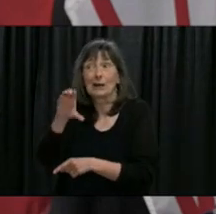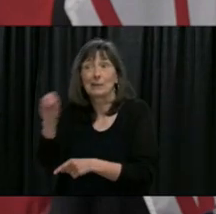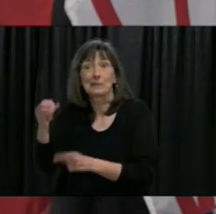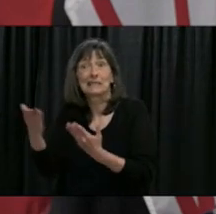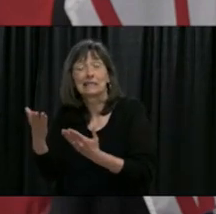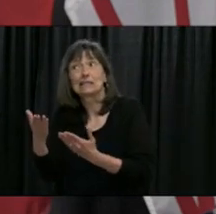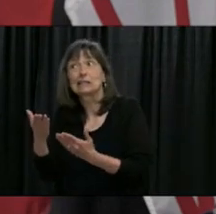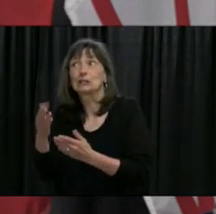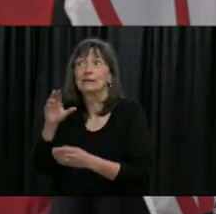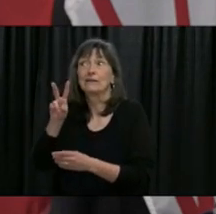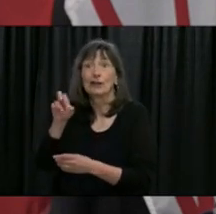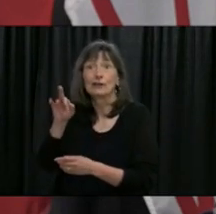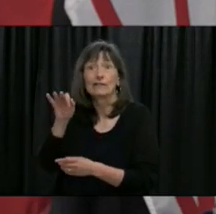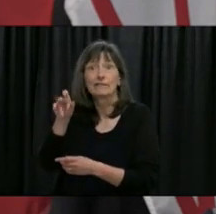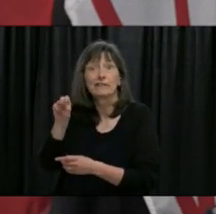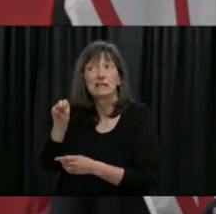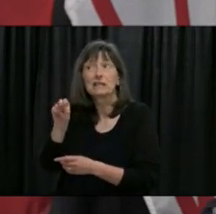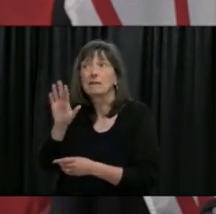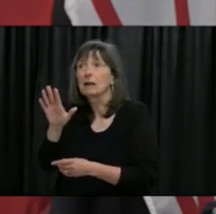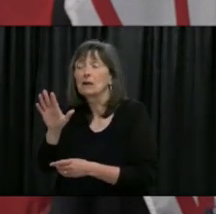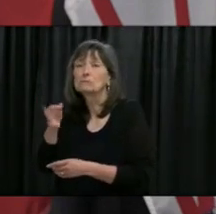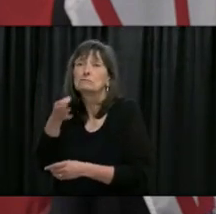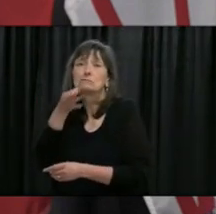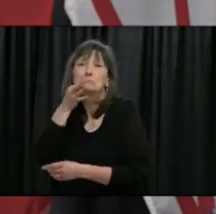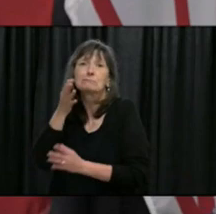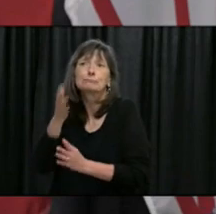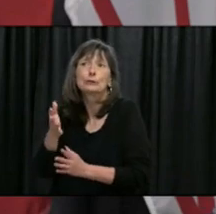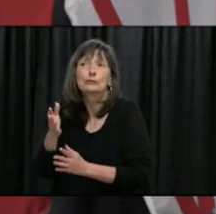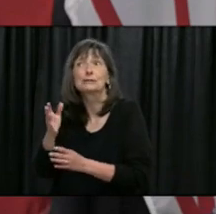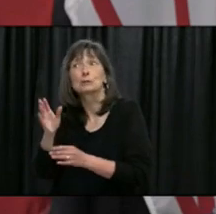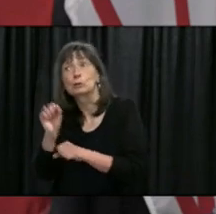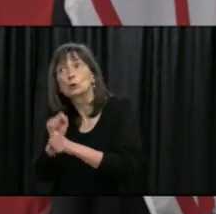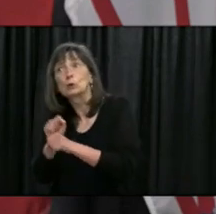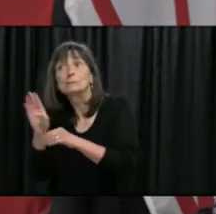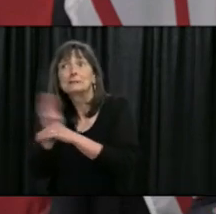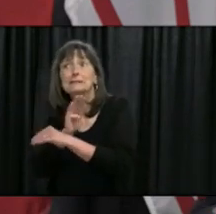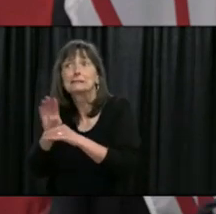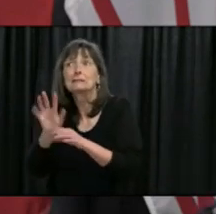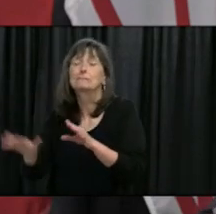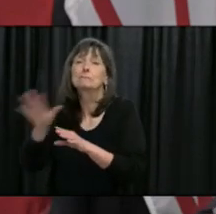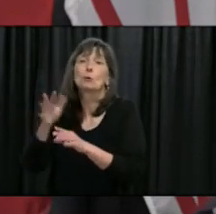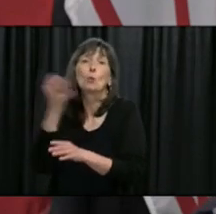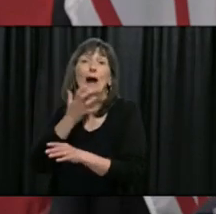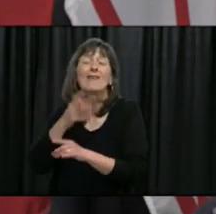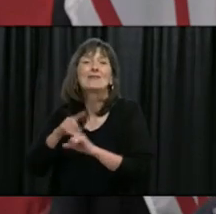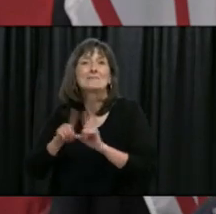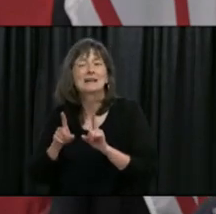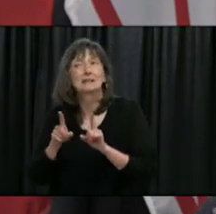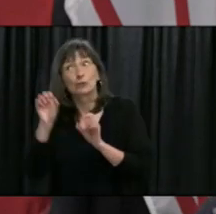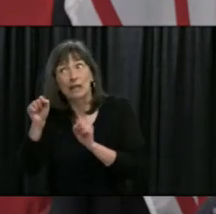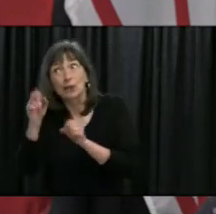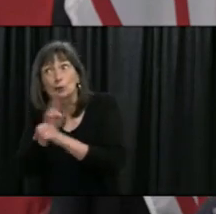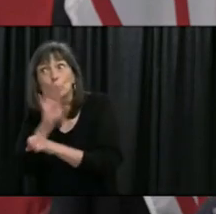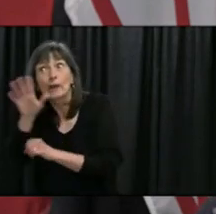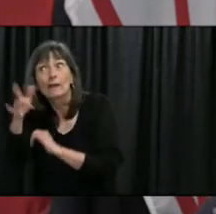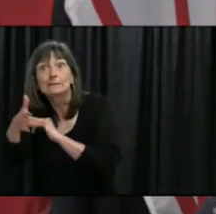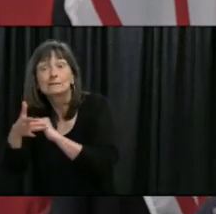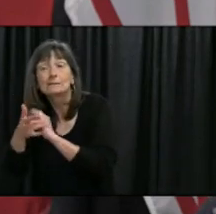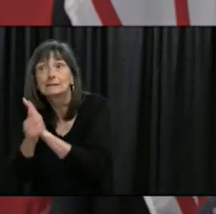work with financial institutions so we know that some of that knowledge can be transferred into contact tracing and you're right